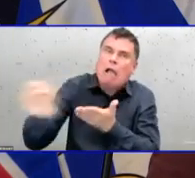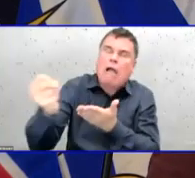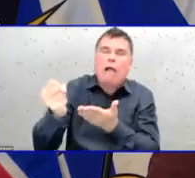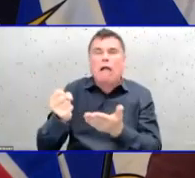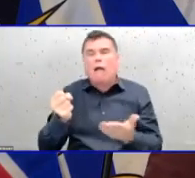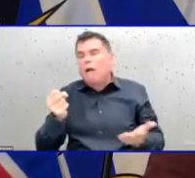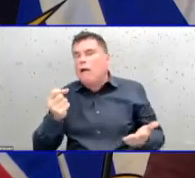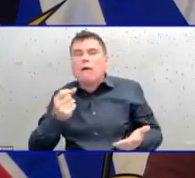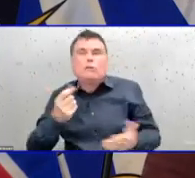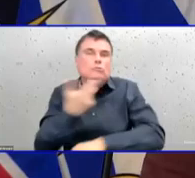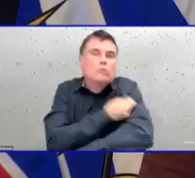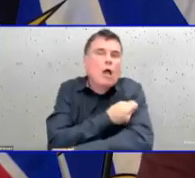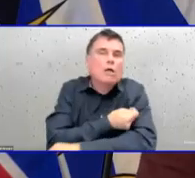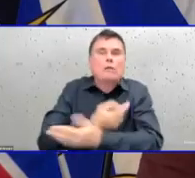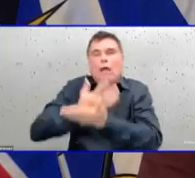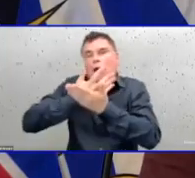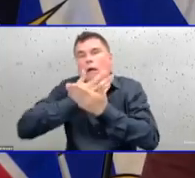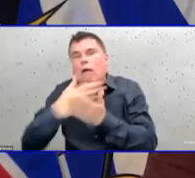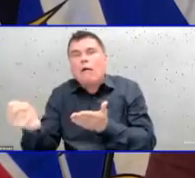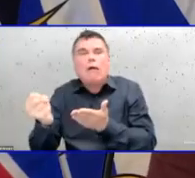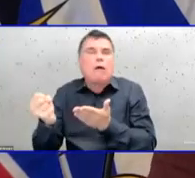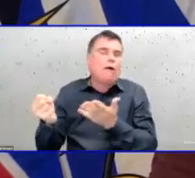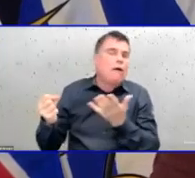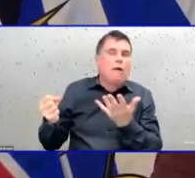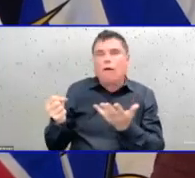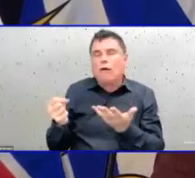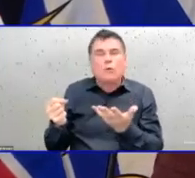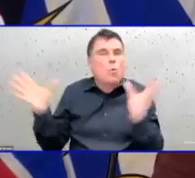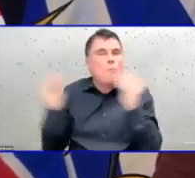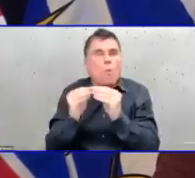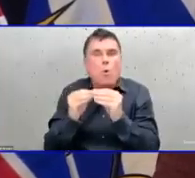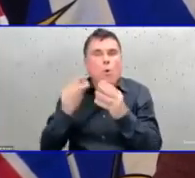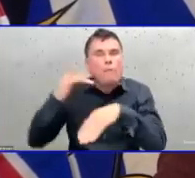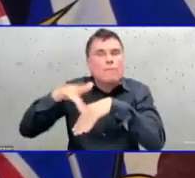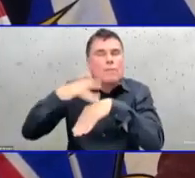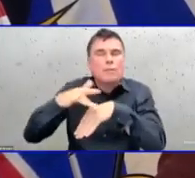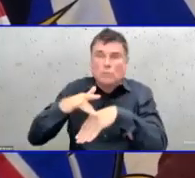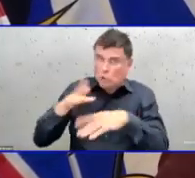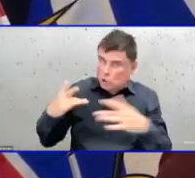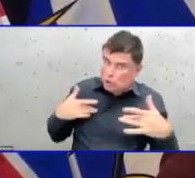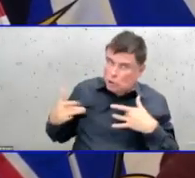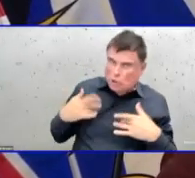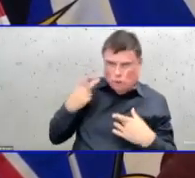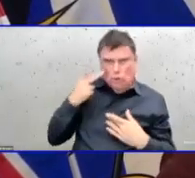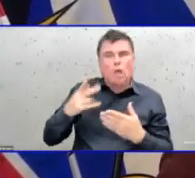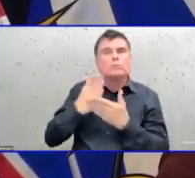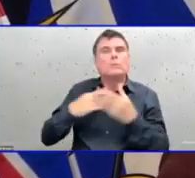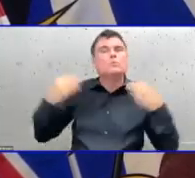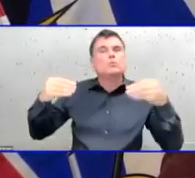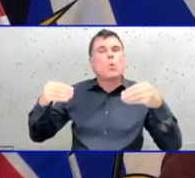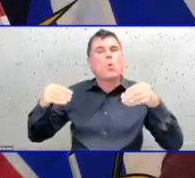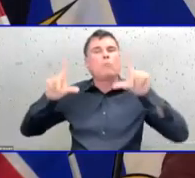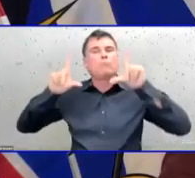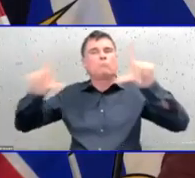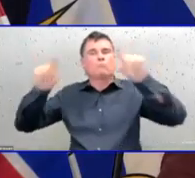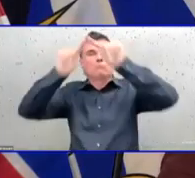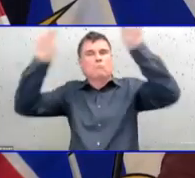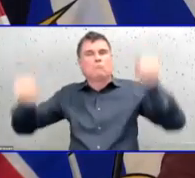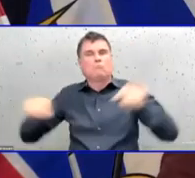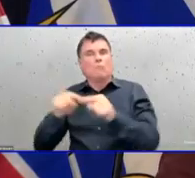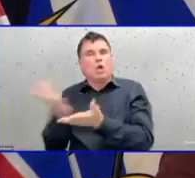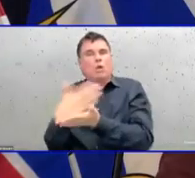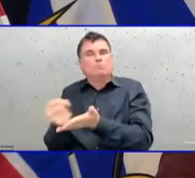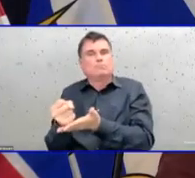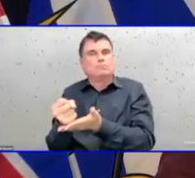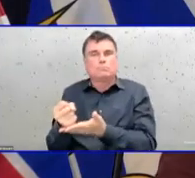No concerns that I know of yet. These are things that we do monitor and actually we can get some updates next week about where we are with flu